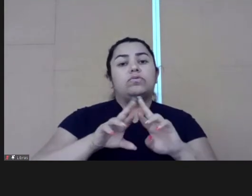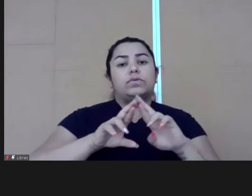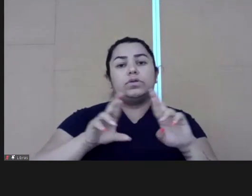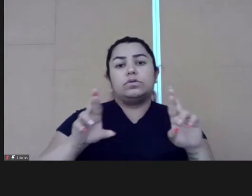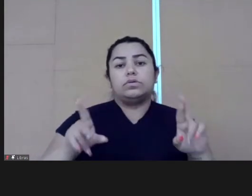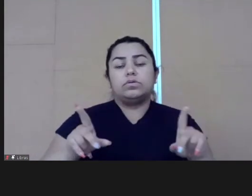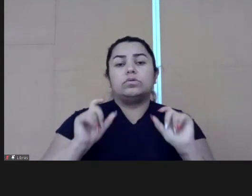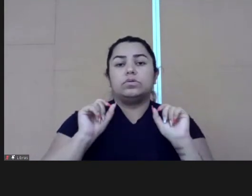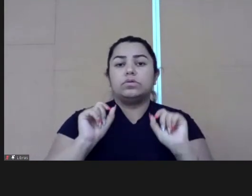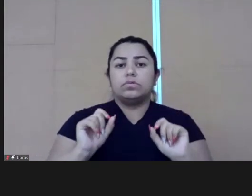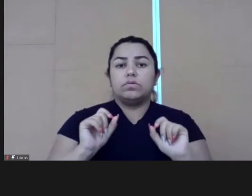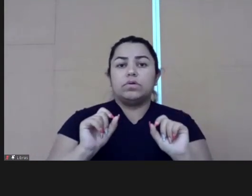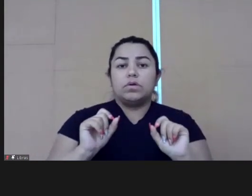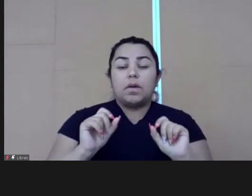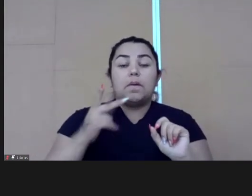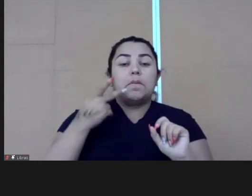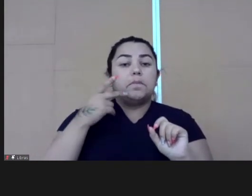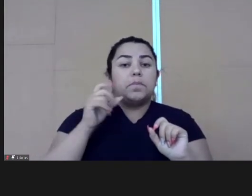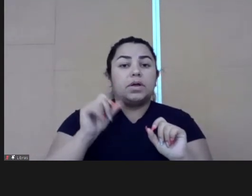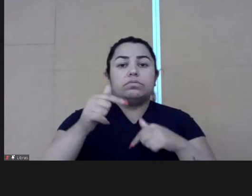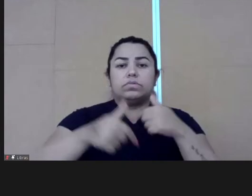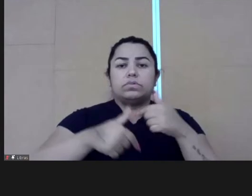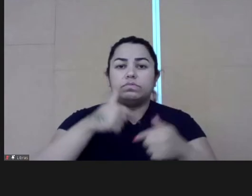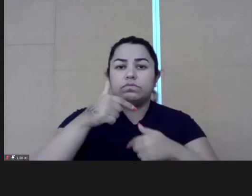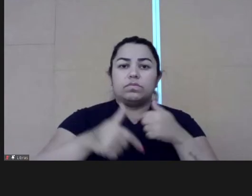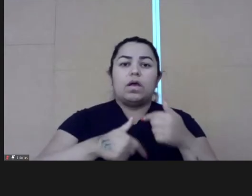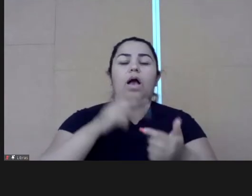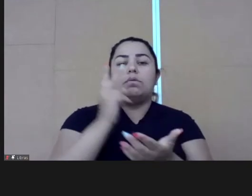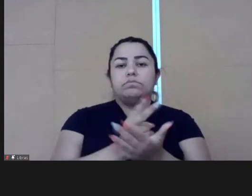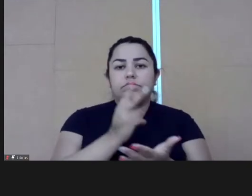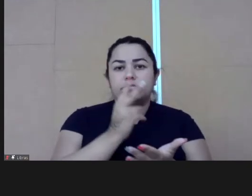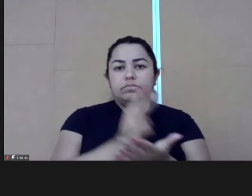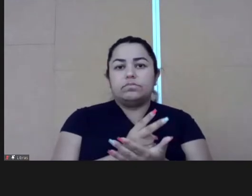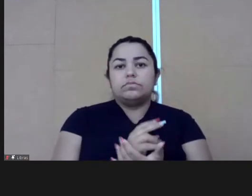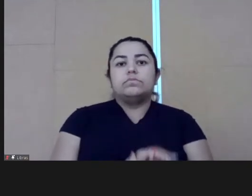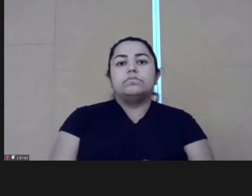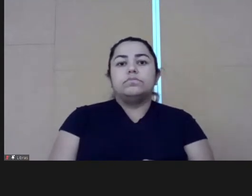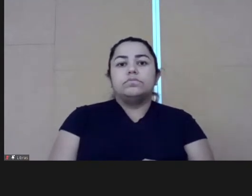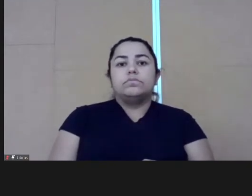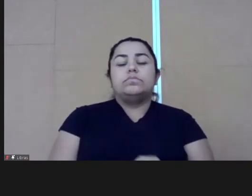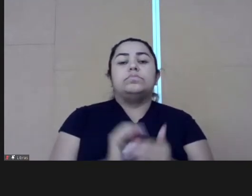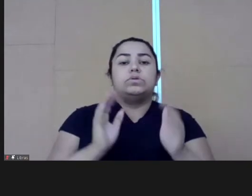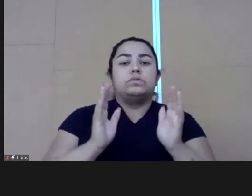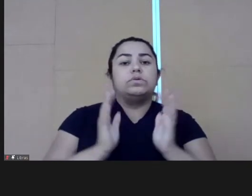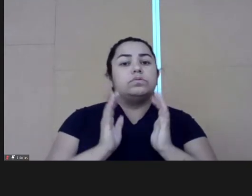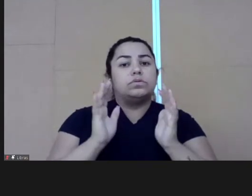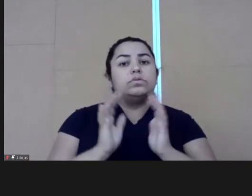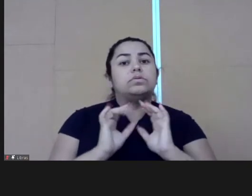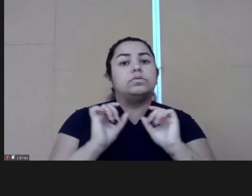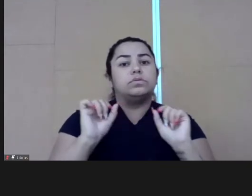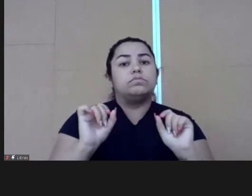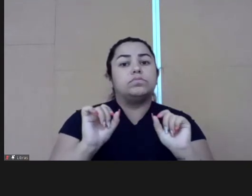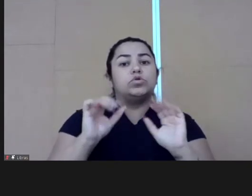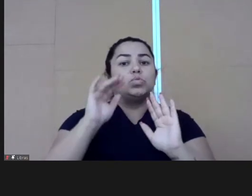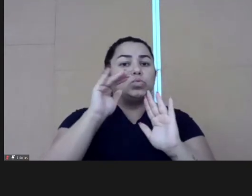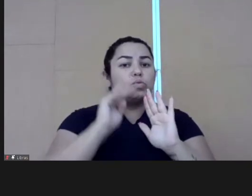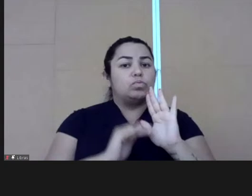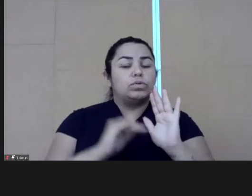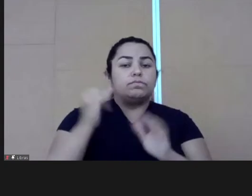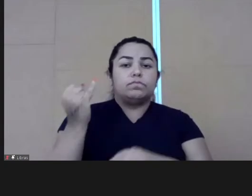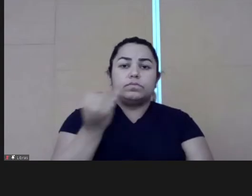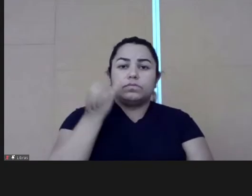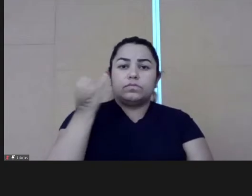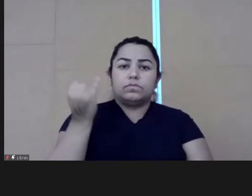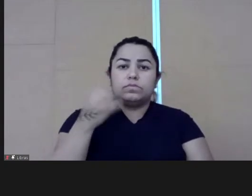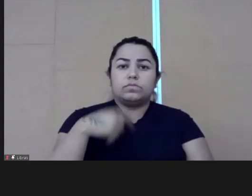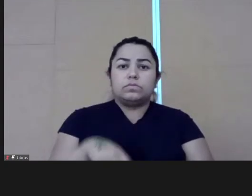terms of innovation, because you have different perspectives to work with the same solution. So this first topic is very